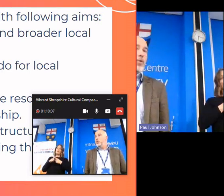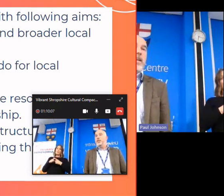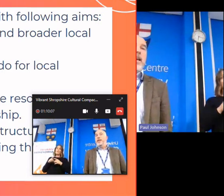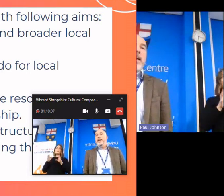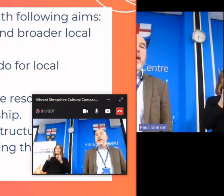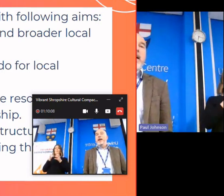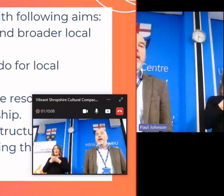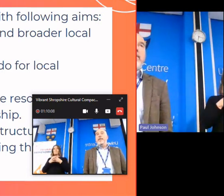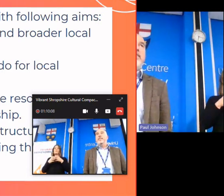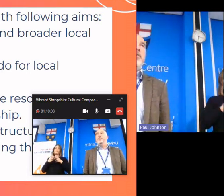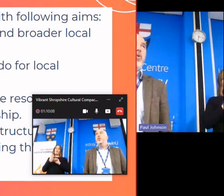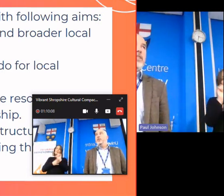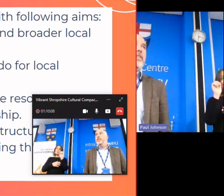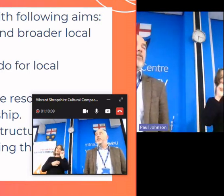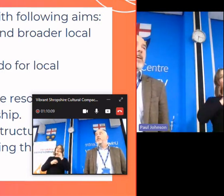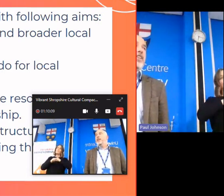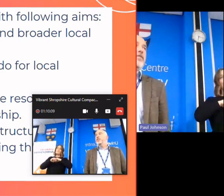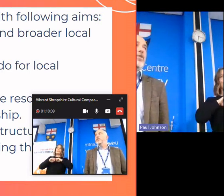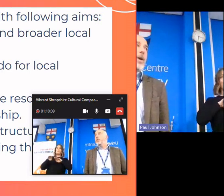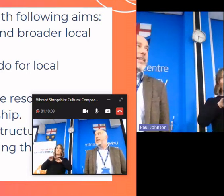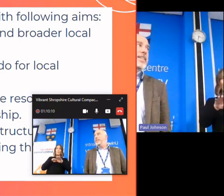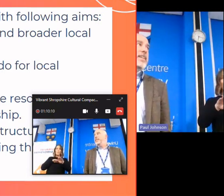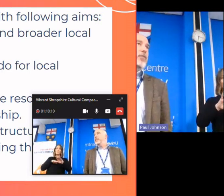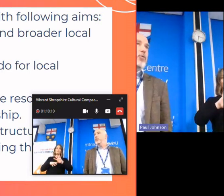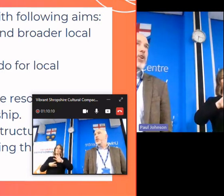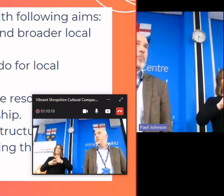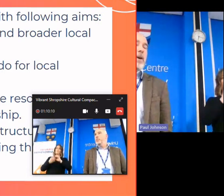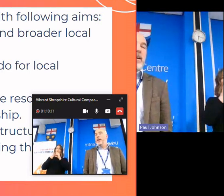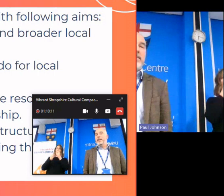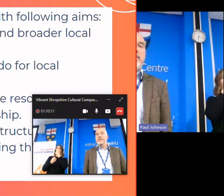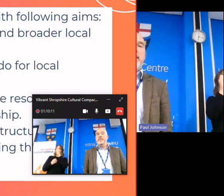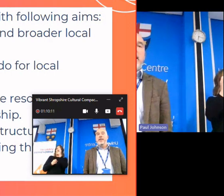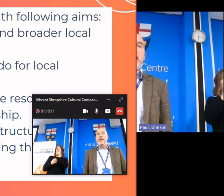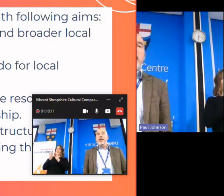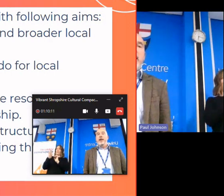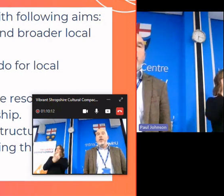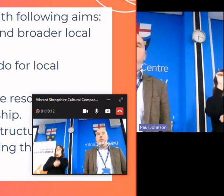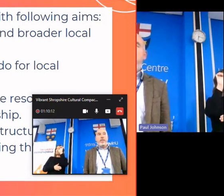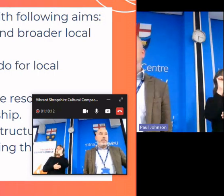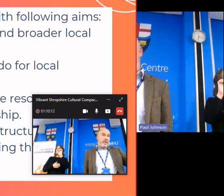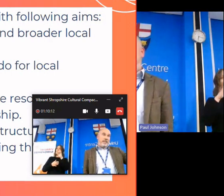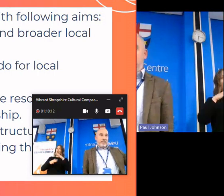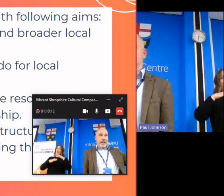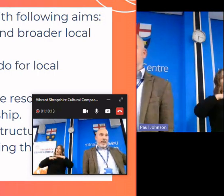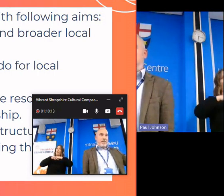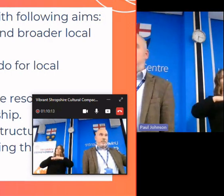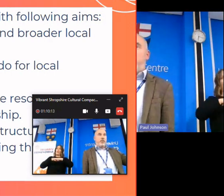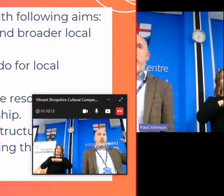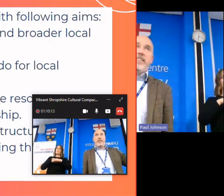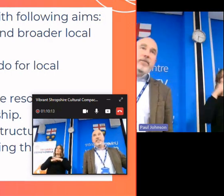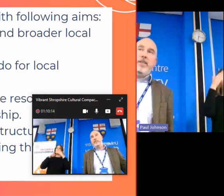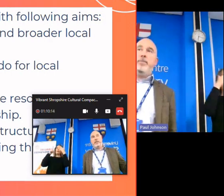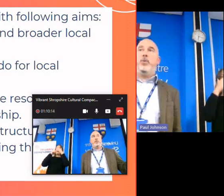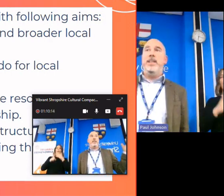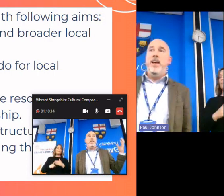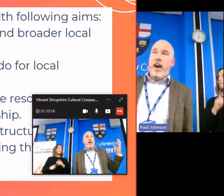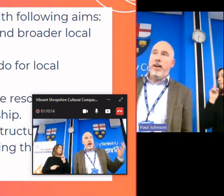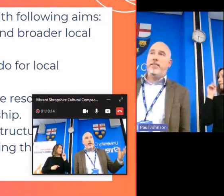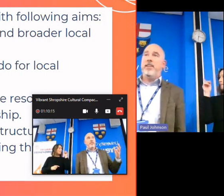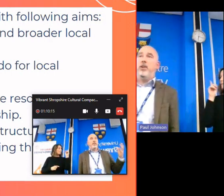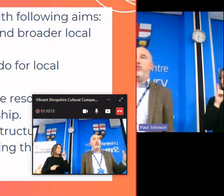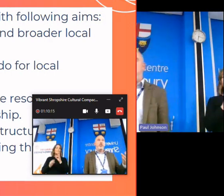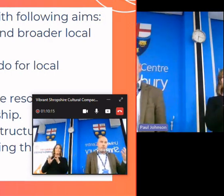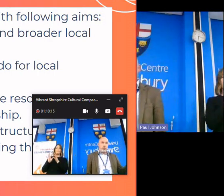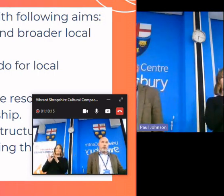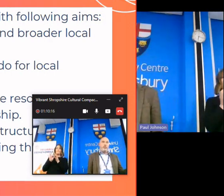media and sport uh supported the creation of 20 cultural compacts uh with these aims so connectivity between